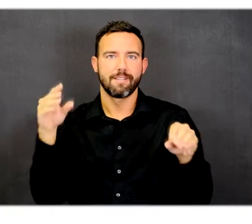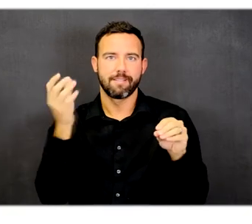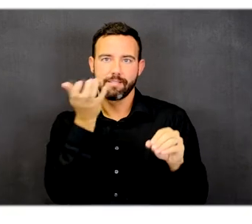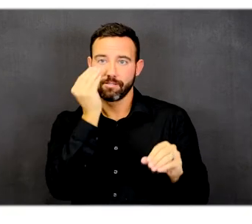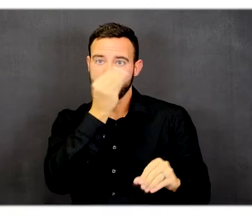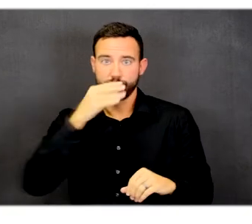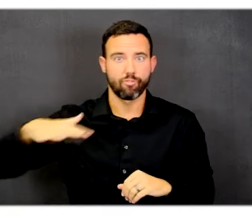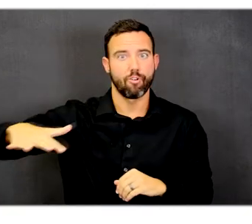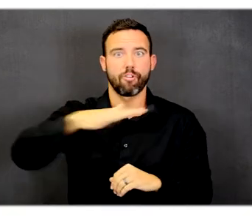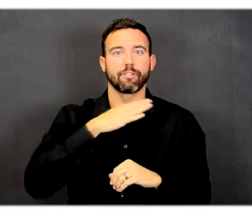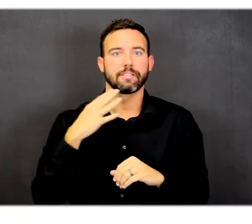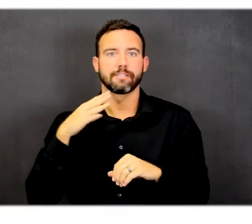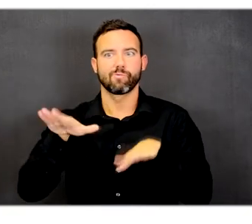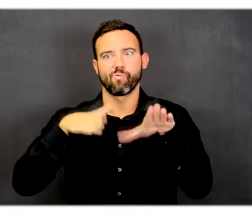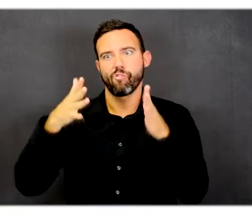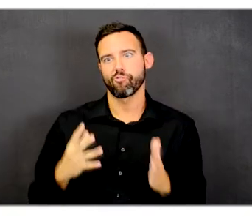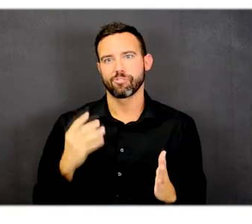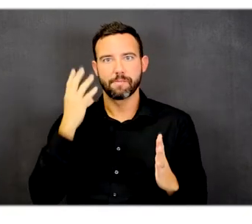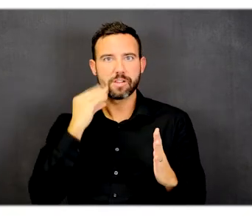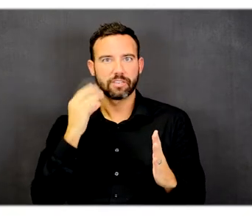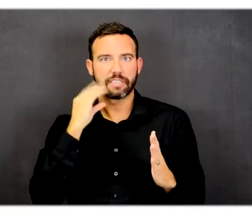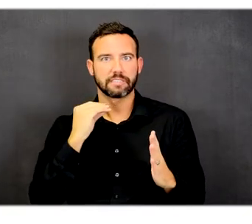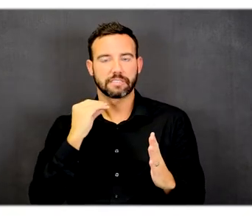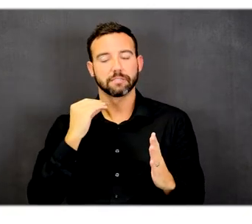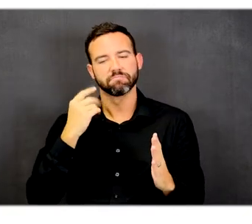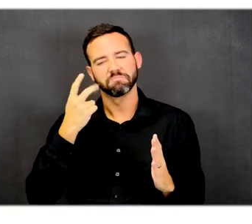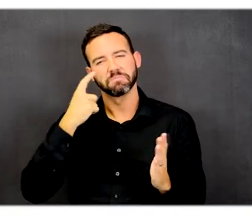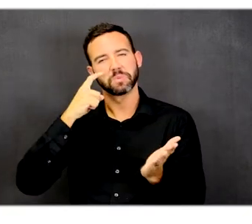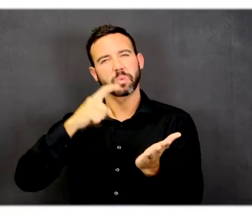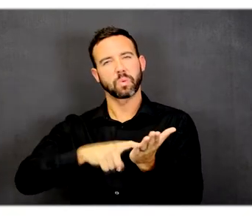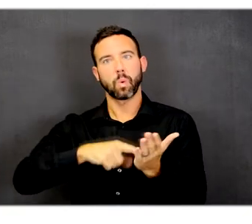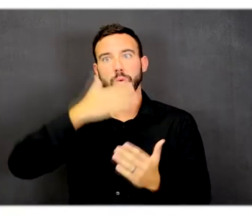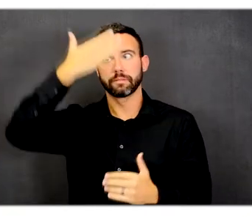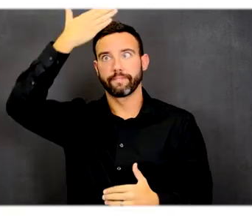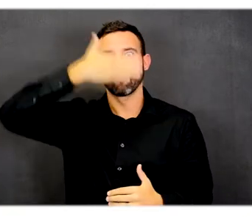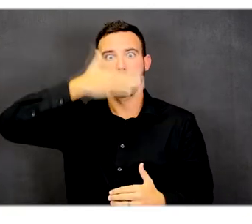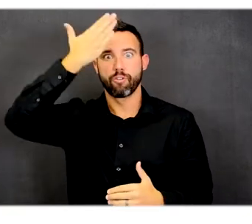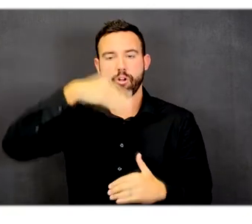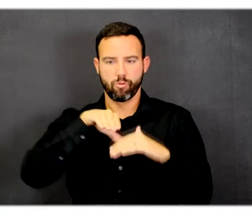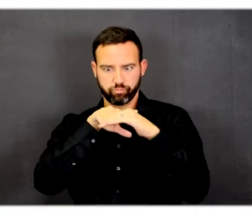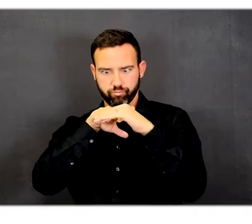The drawing shows the front entry of the facility and the office building.